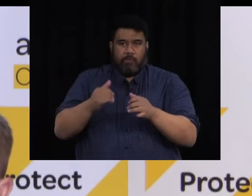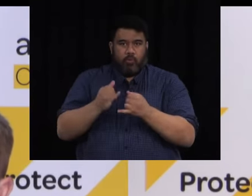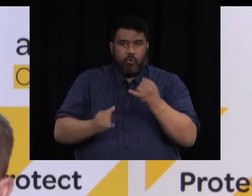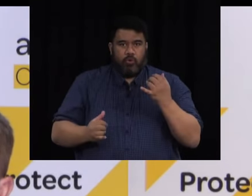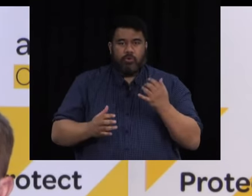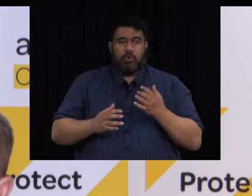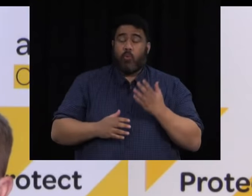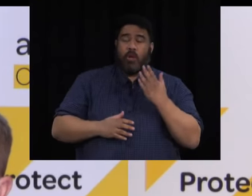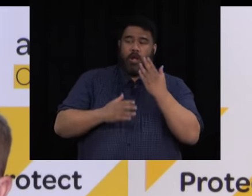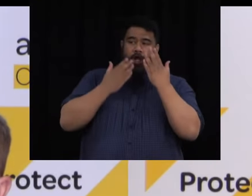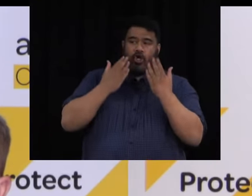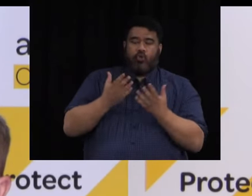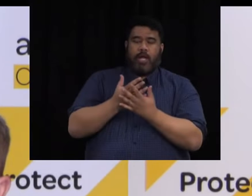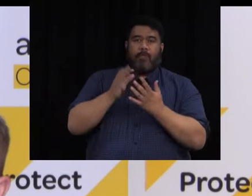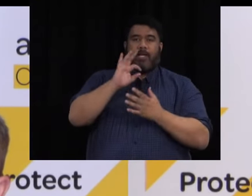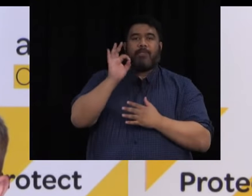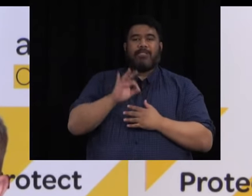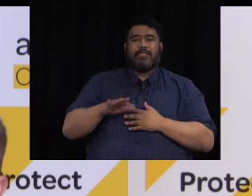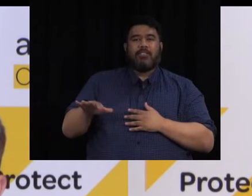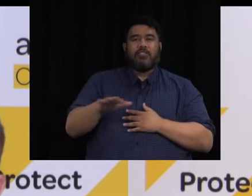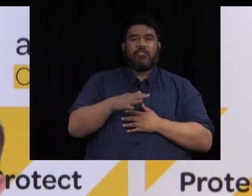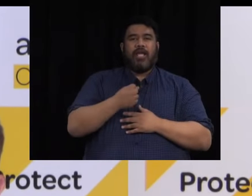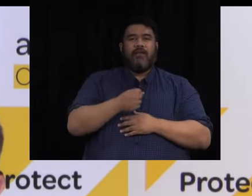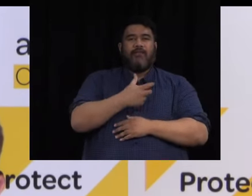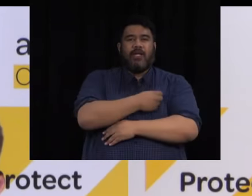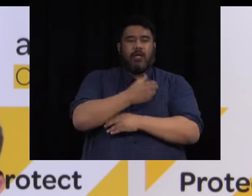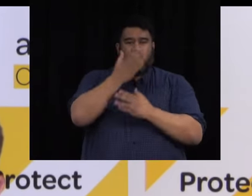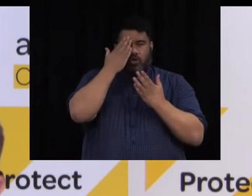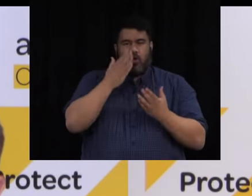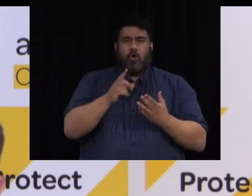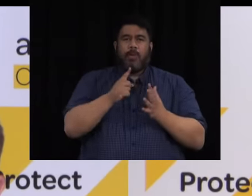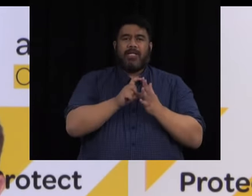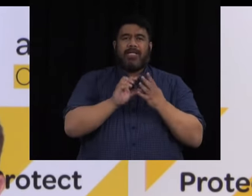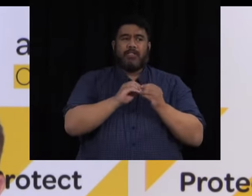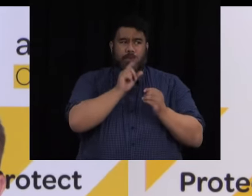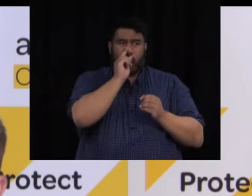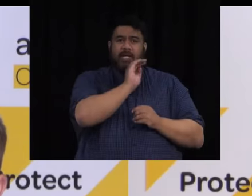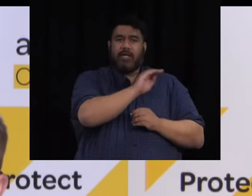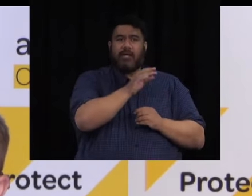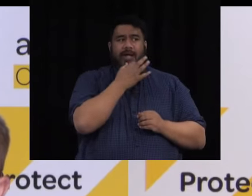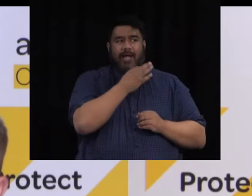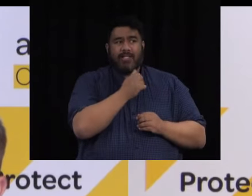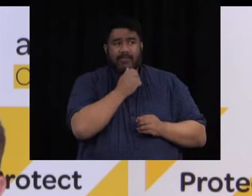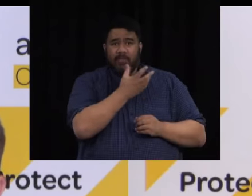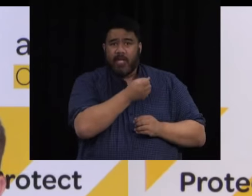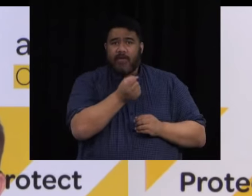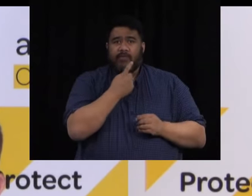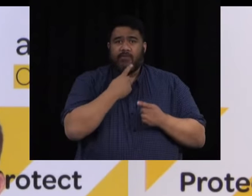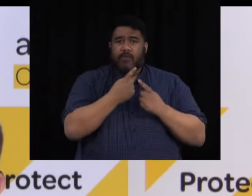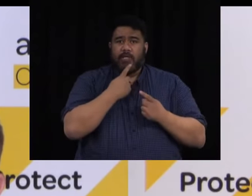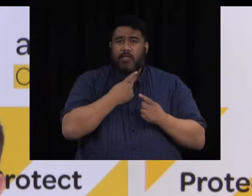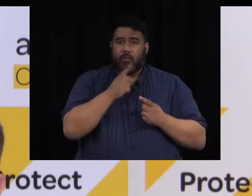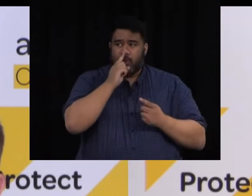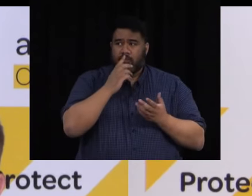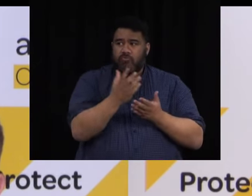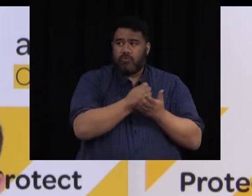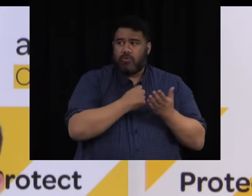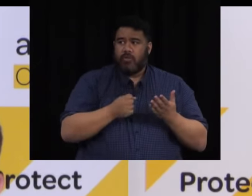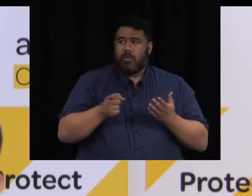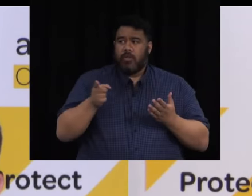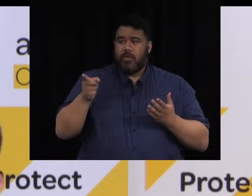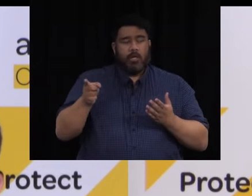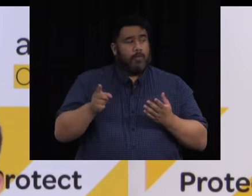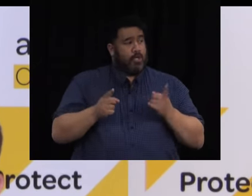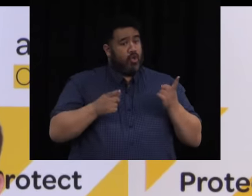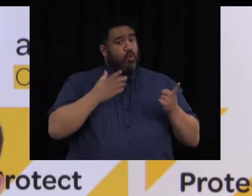people in this accommodation and it will vary but we can see if the DHB's got that information or is able to collect it. be Because you would want it to